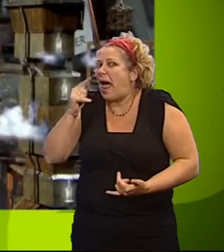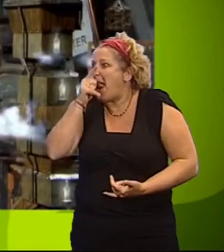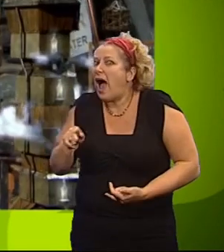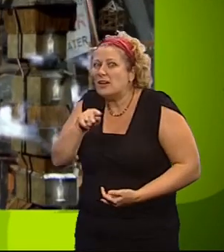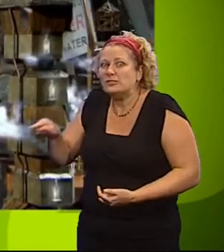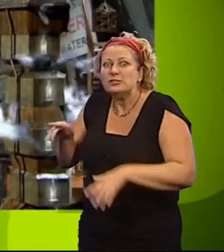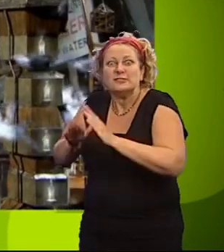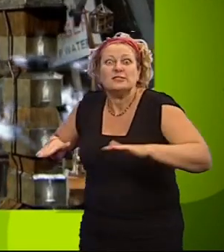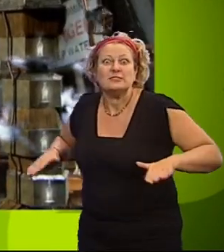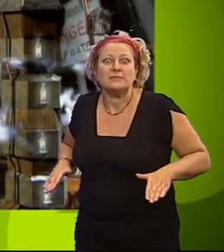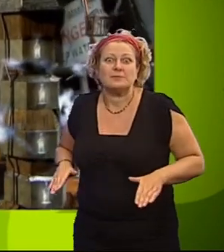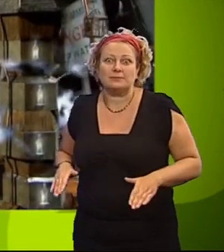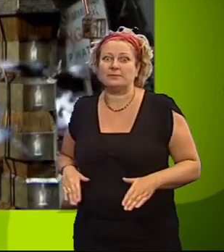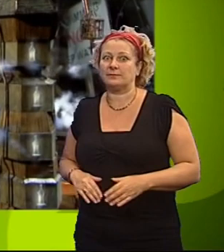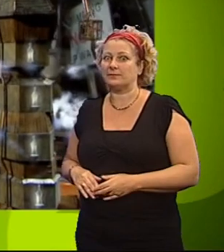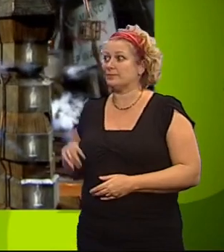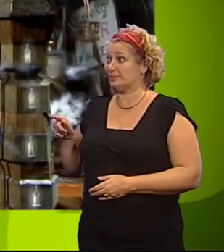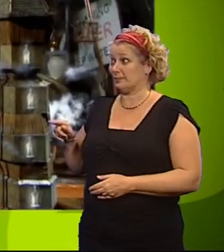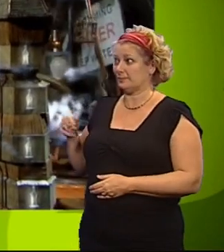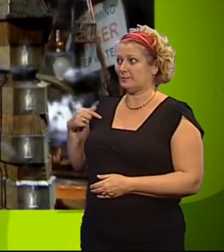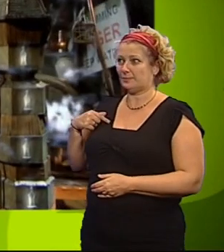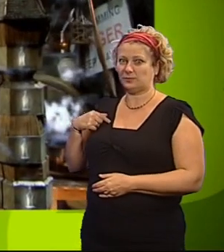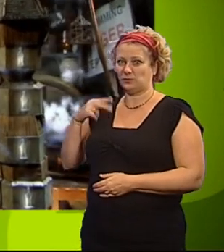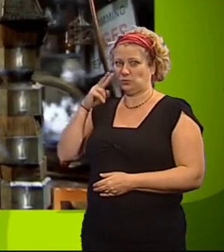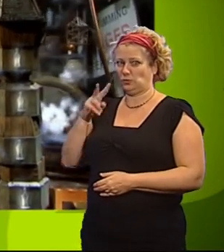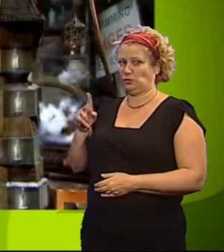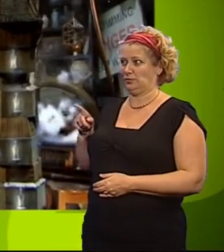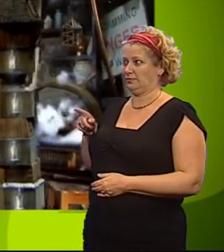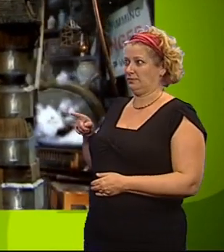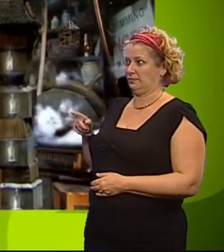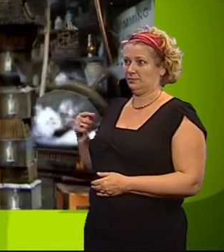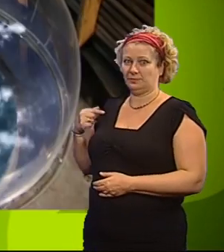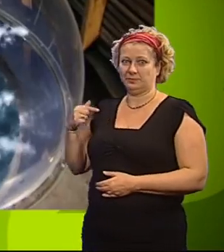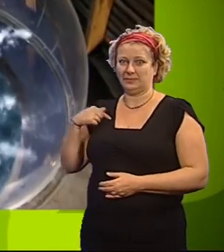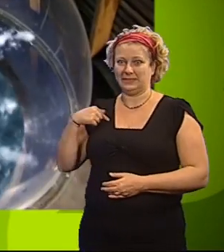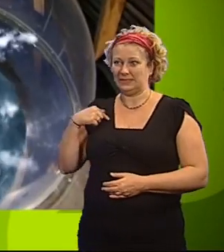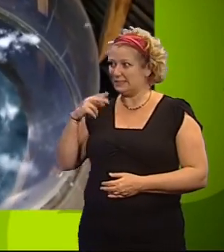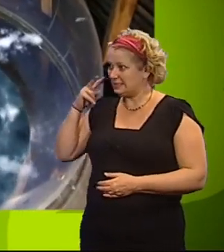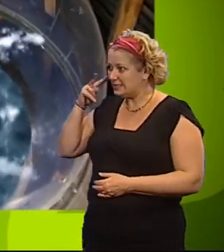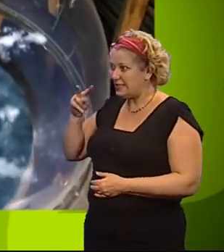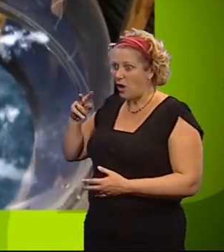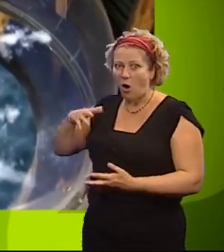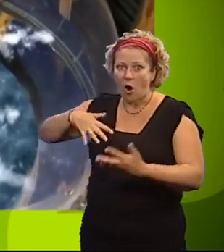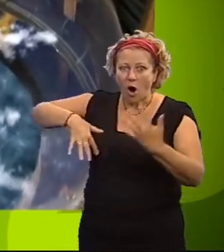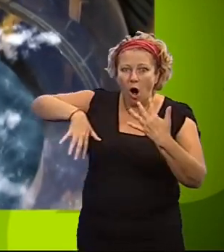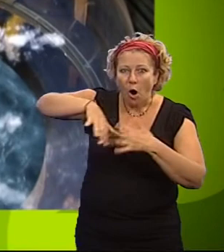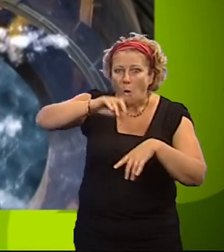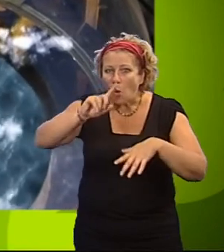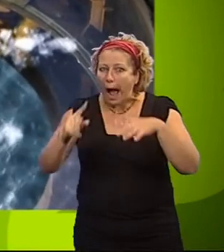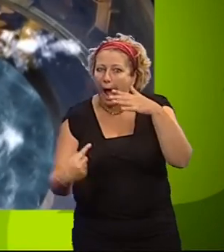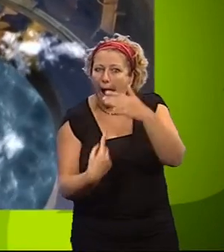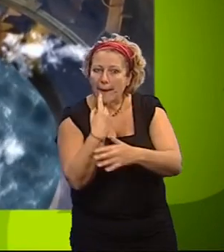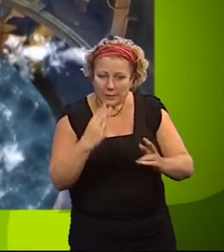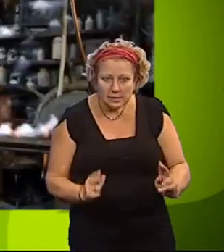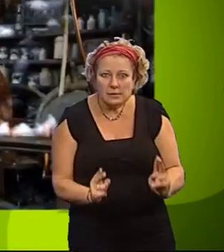This is my watch tank. From here, I get to see everything that goes on in the tower.